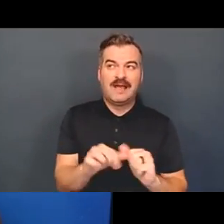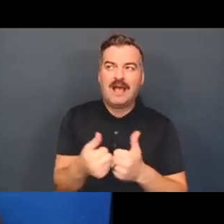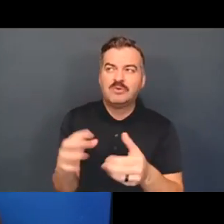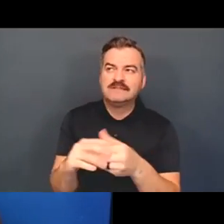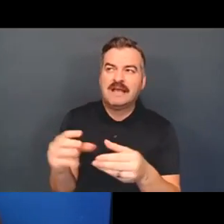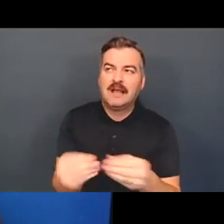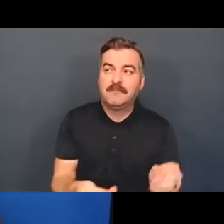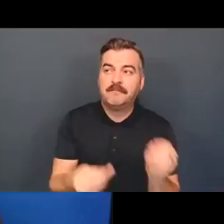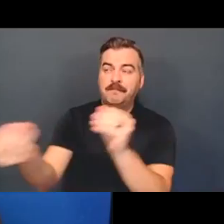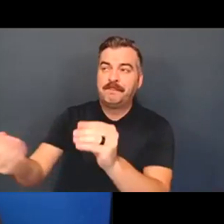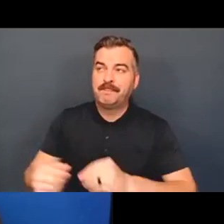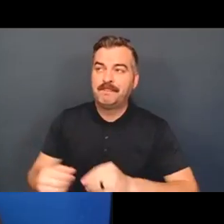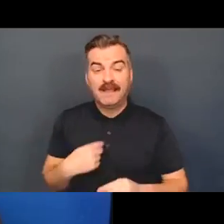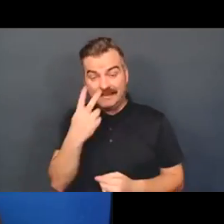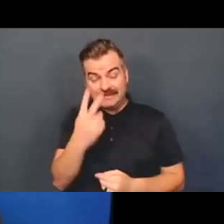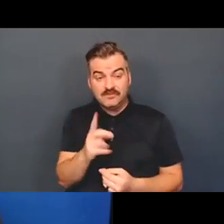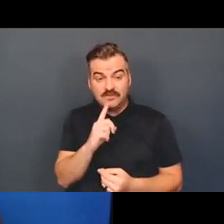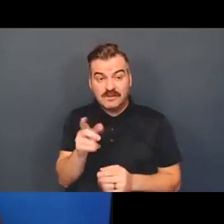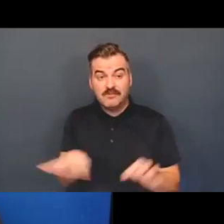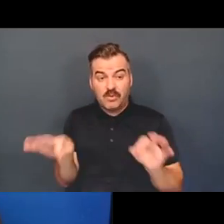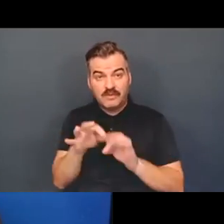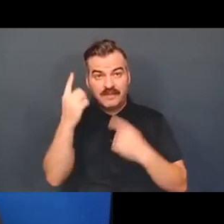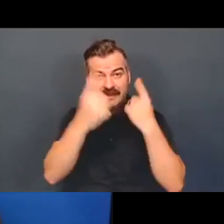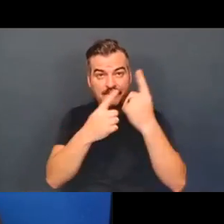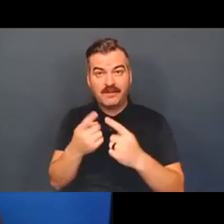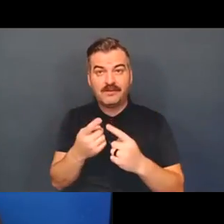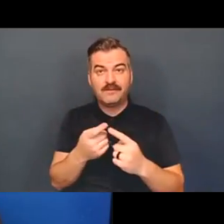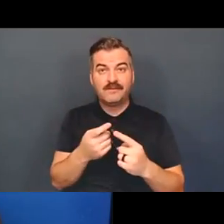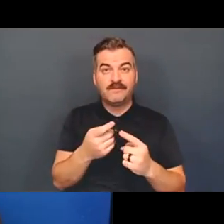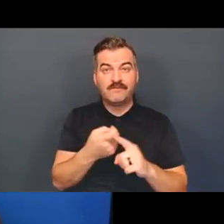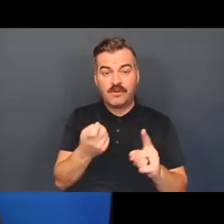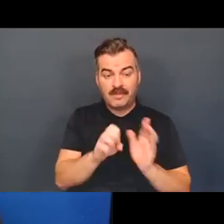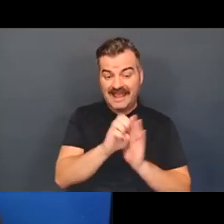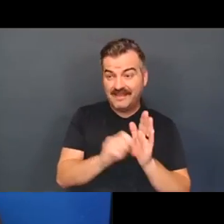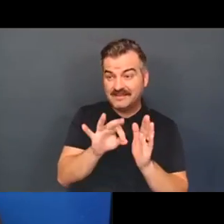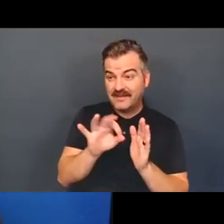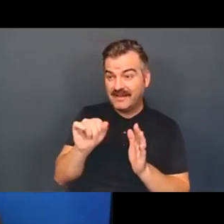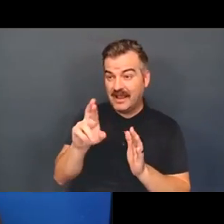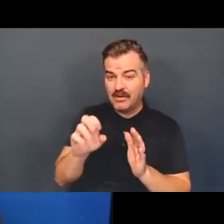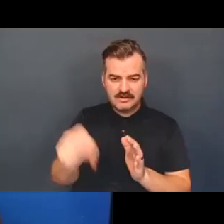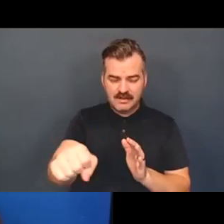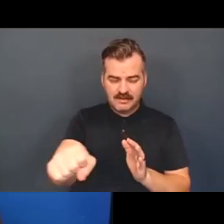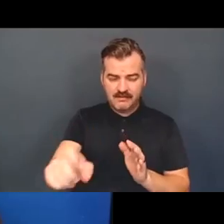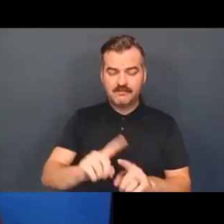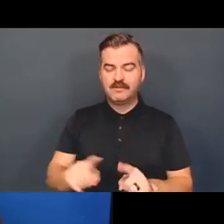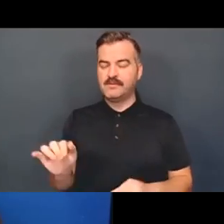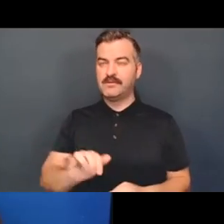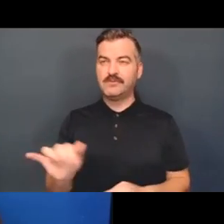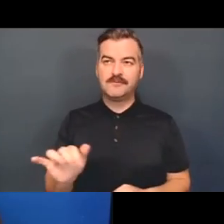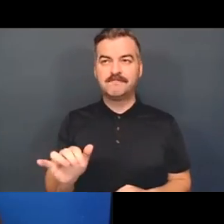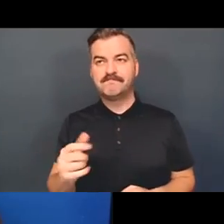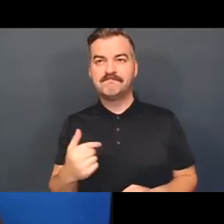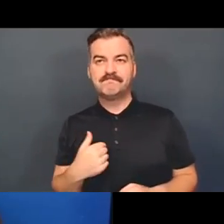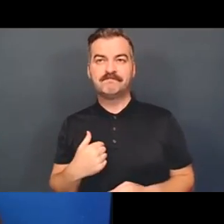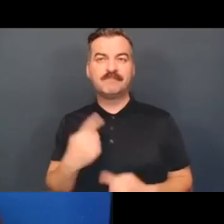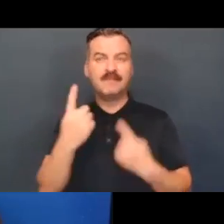here. I, I think I see the value of thinking about it through the ethics of care for sure. Um, but I also am, am thinking about it